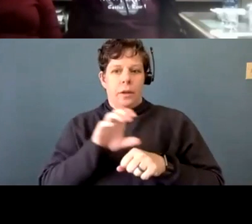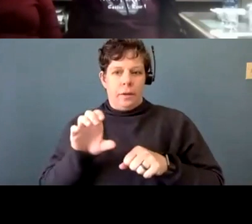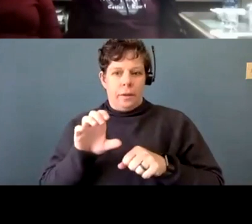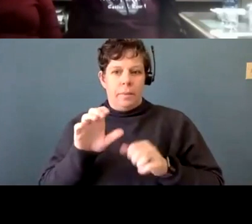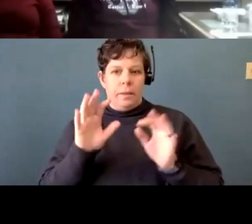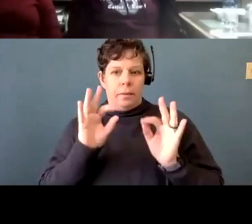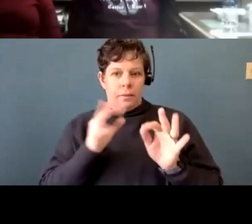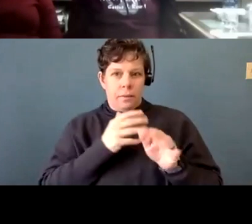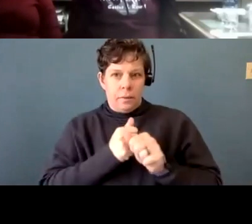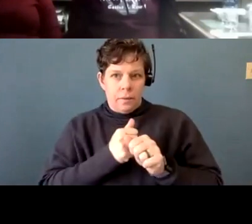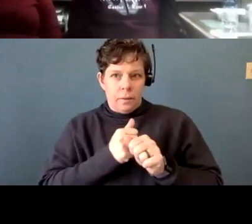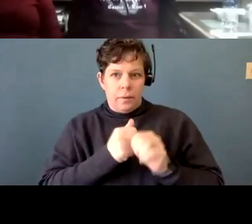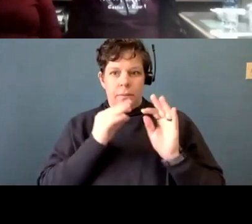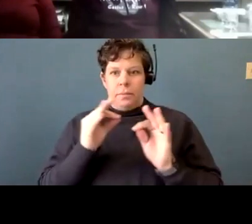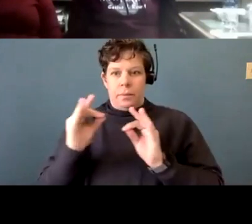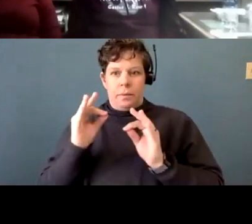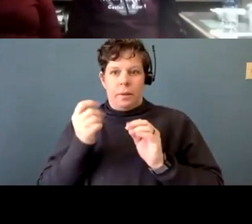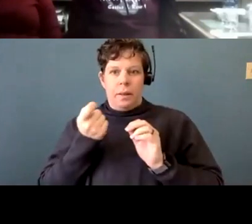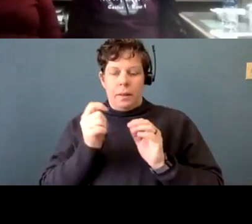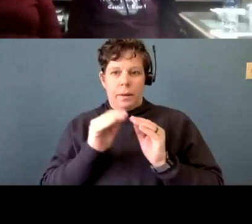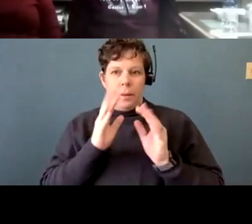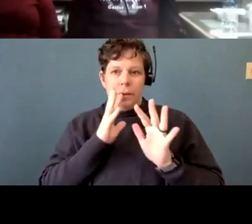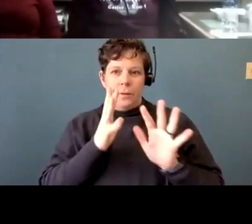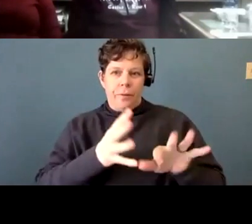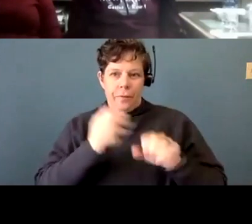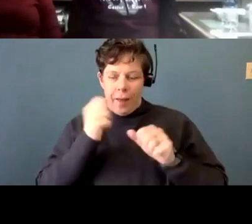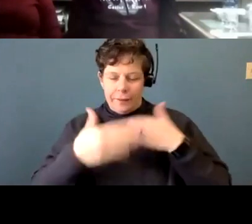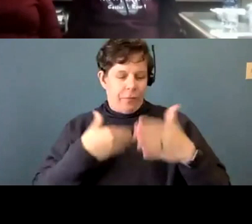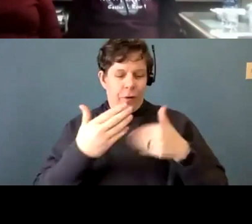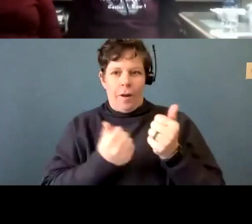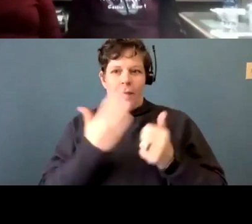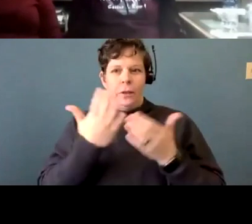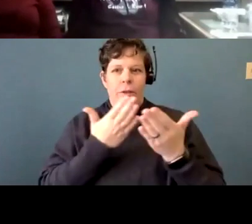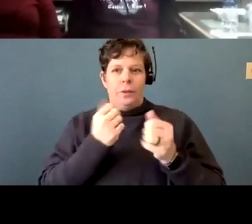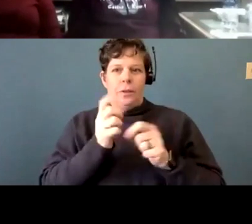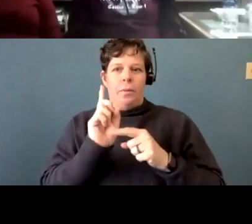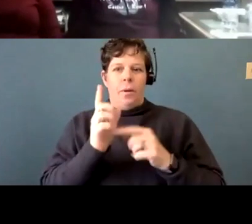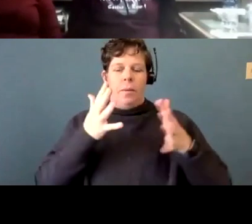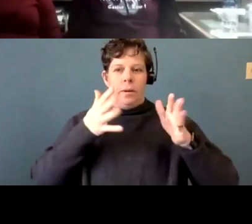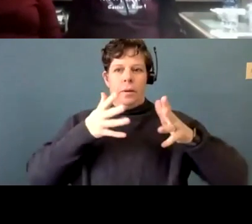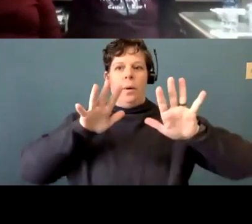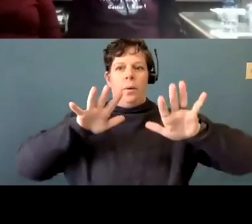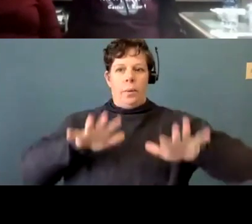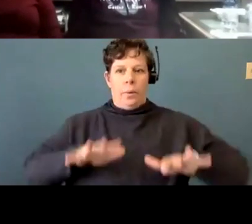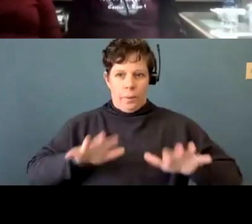caught back up. We kind of went a little too fast for them. I just want to take a moment to make sure that we're okay.